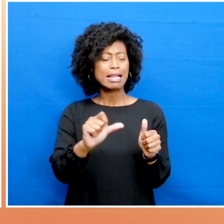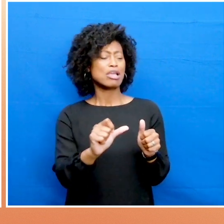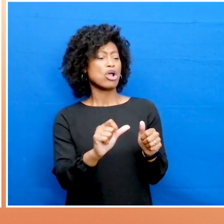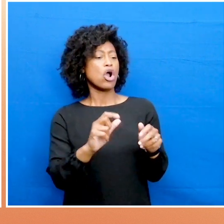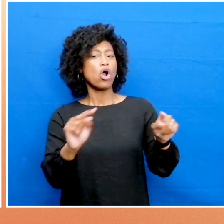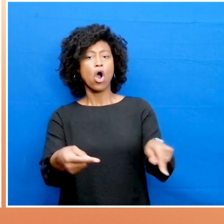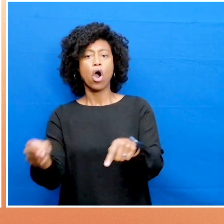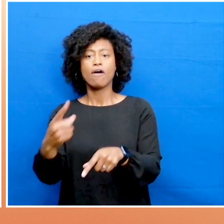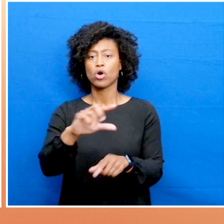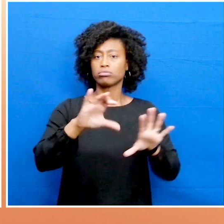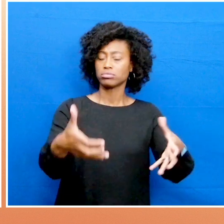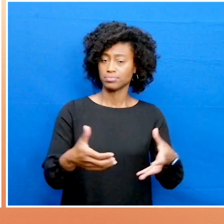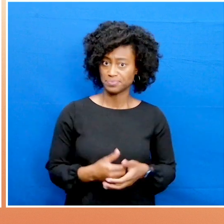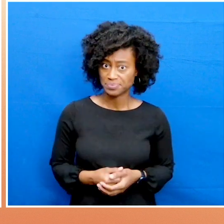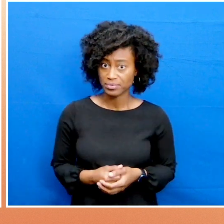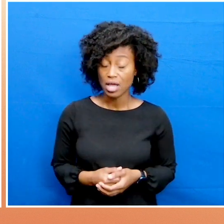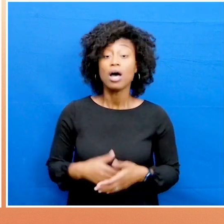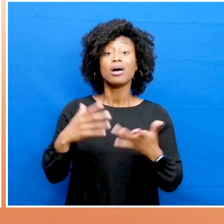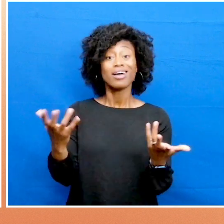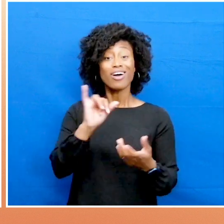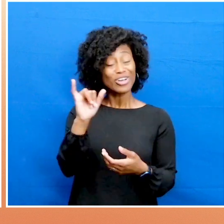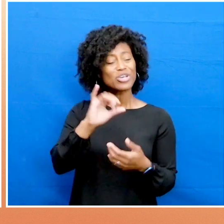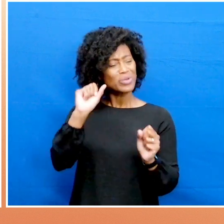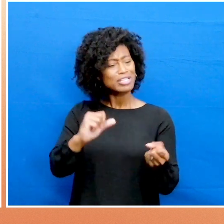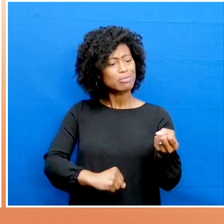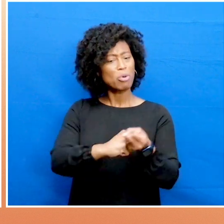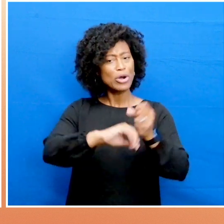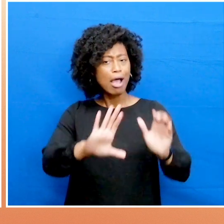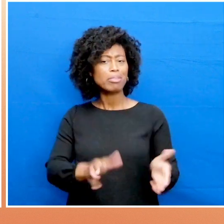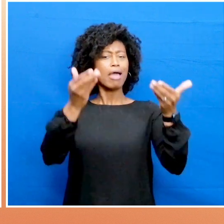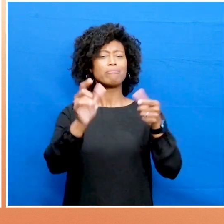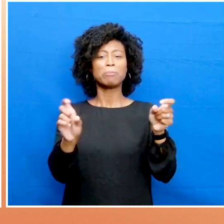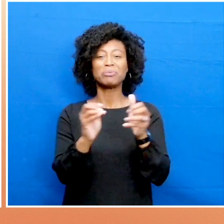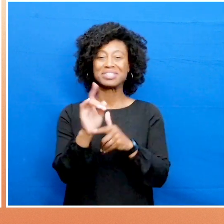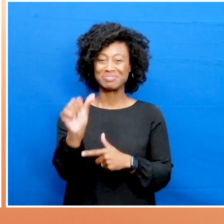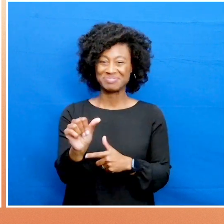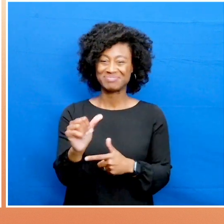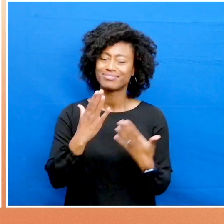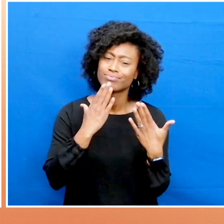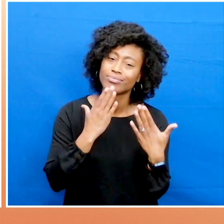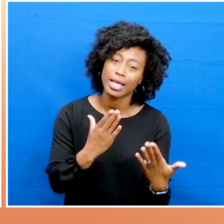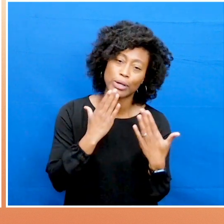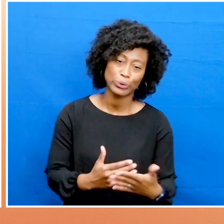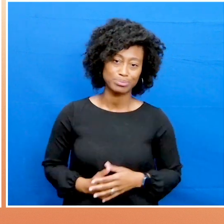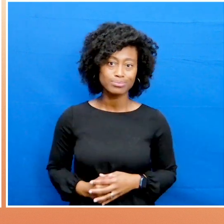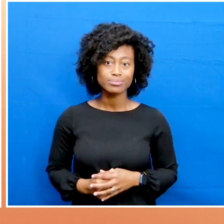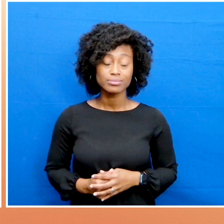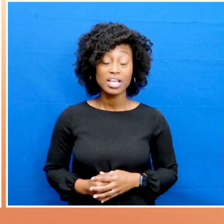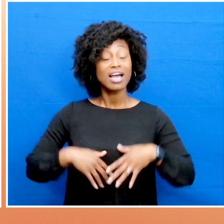Instead, systems can also actively support and uplift individuals with disabilities. Thank you.